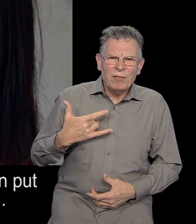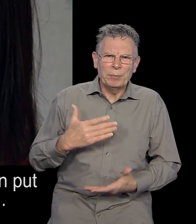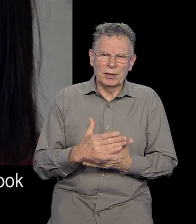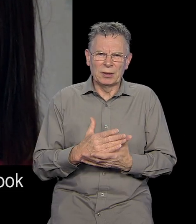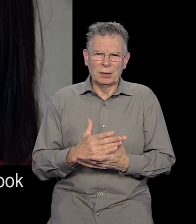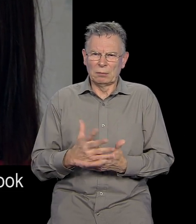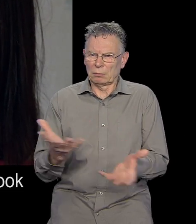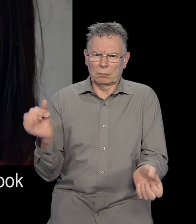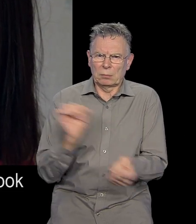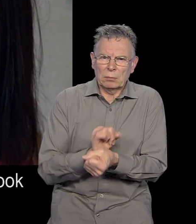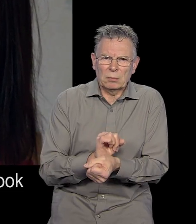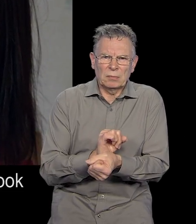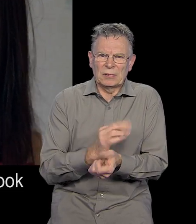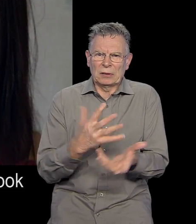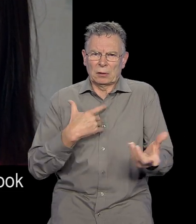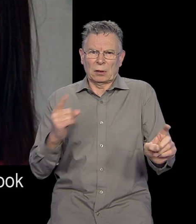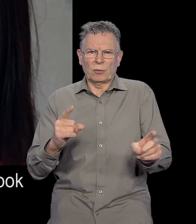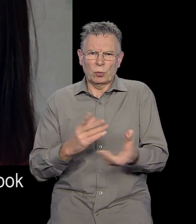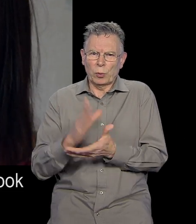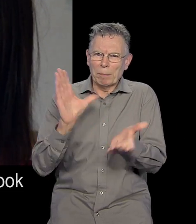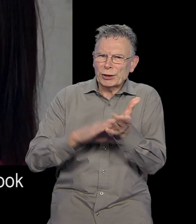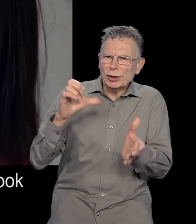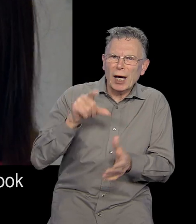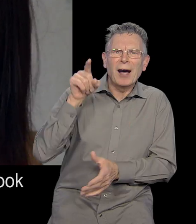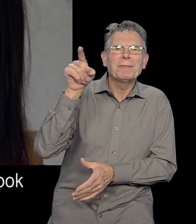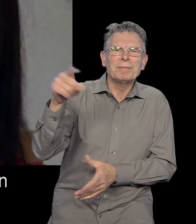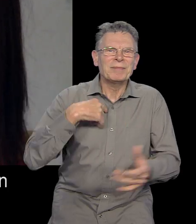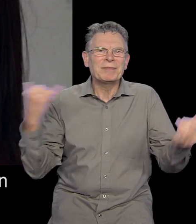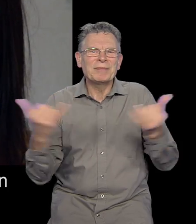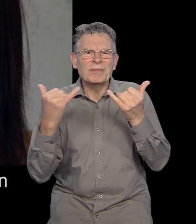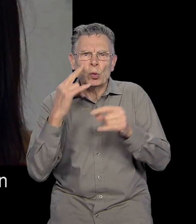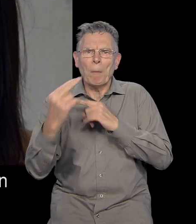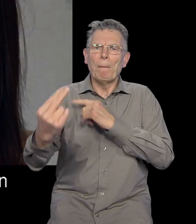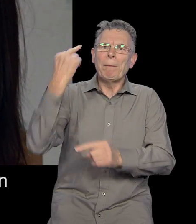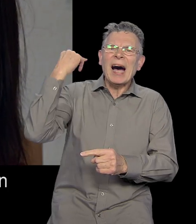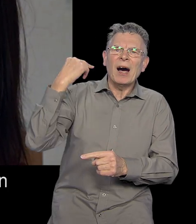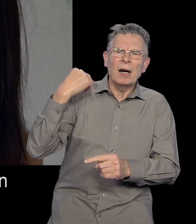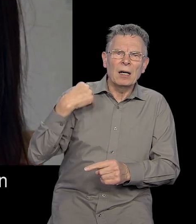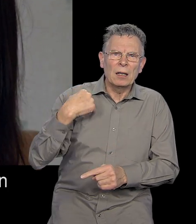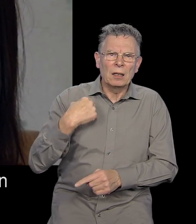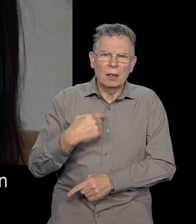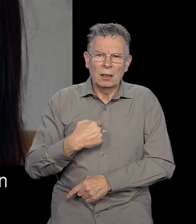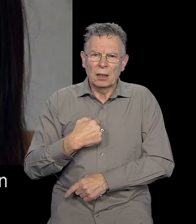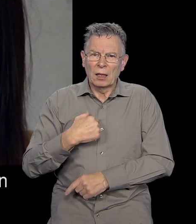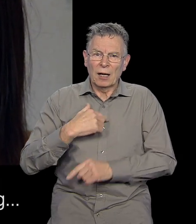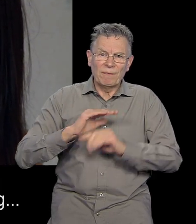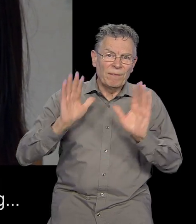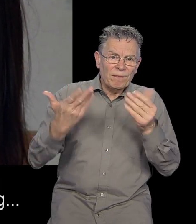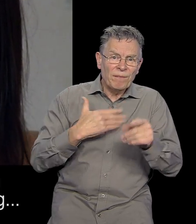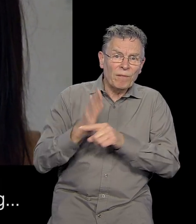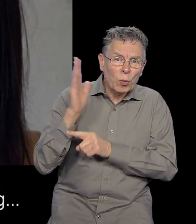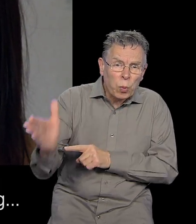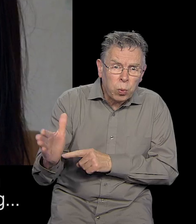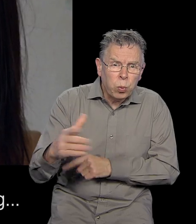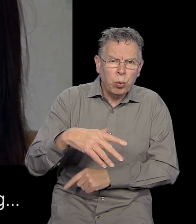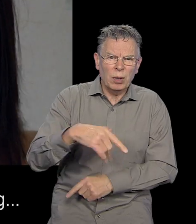that weekend in Manchester because I always look back and think what if what if I didn't go and I always I can remember it clearly like it was